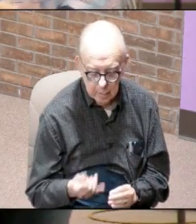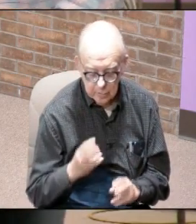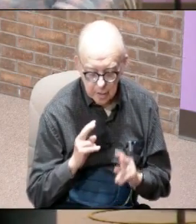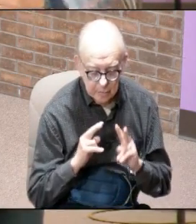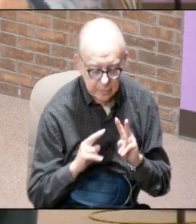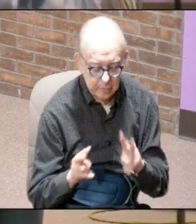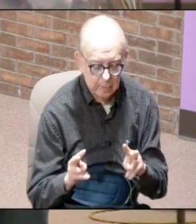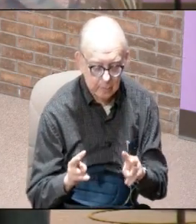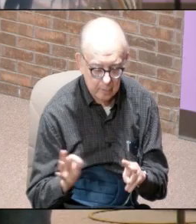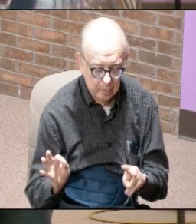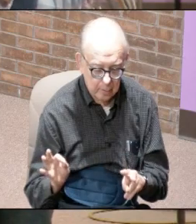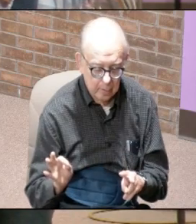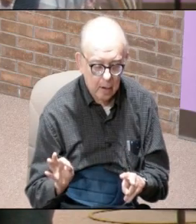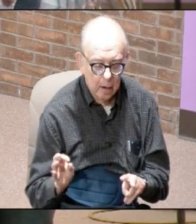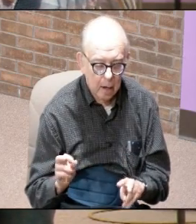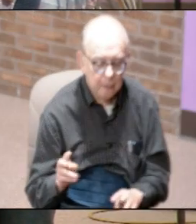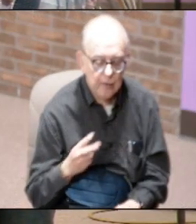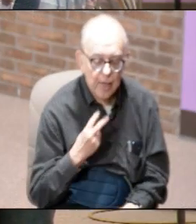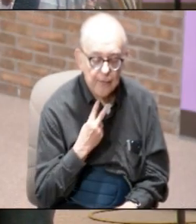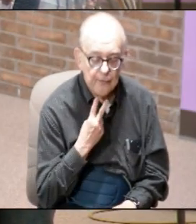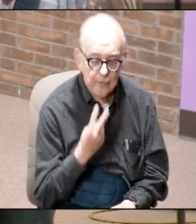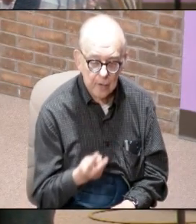vision of the voice